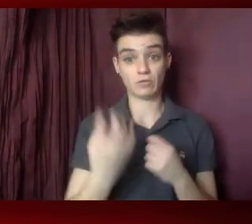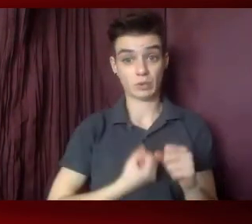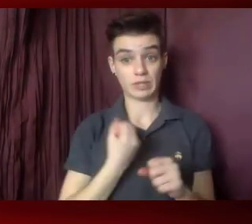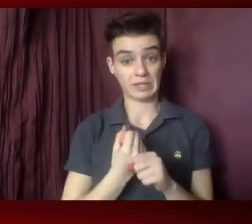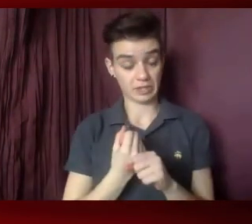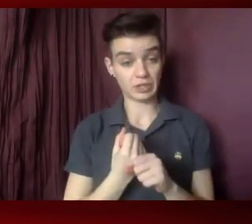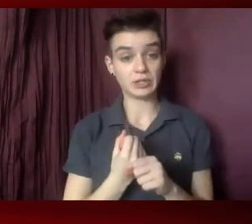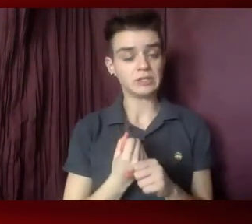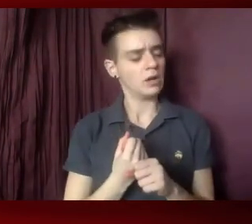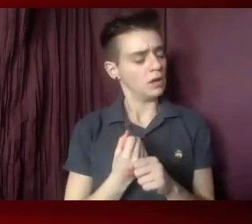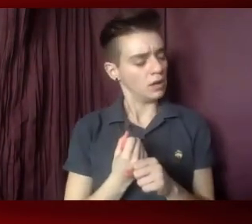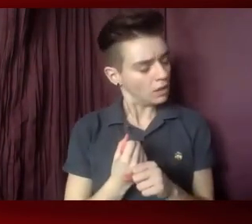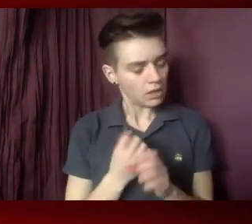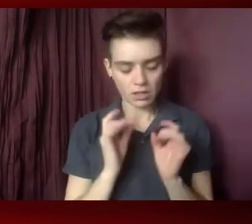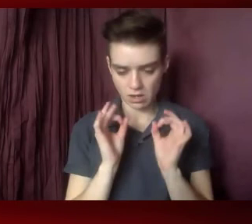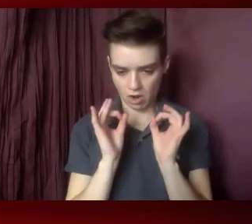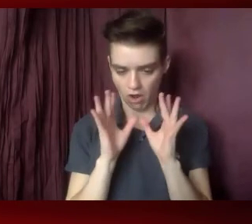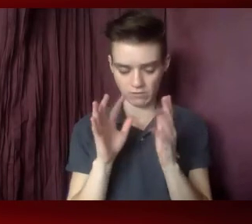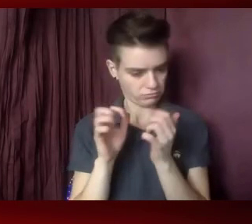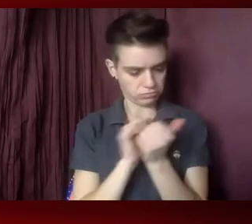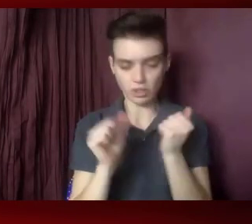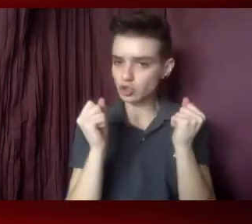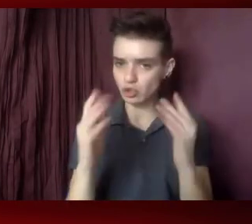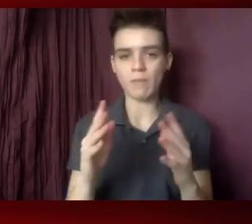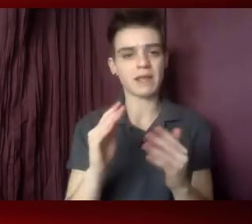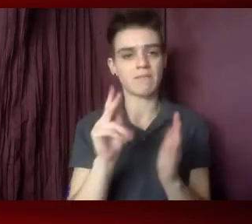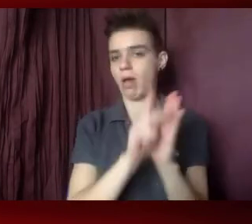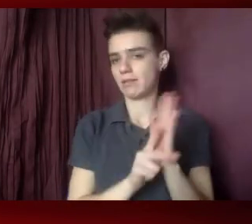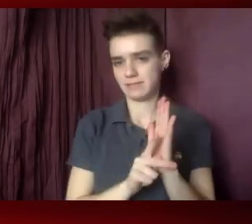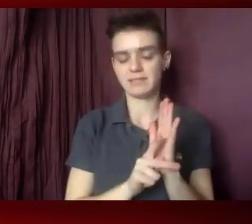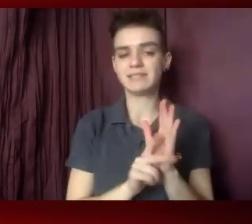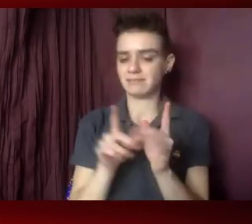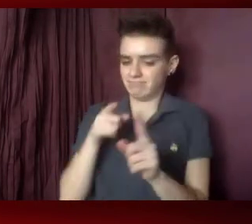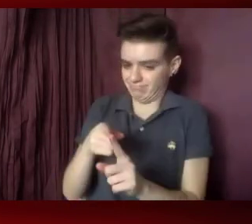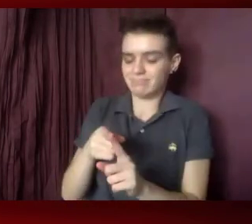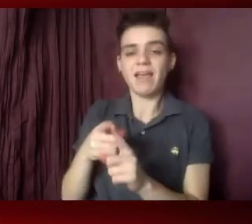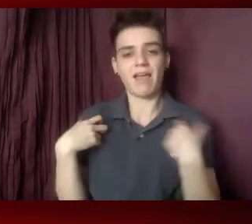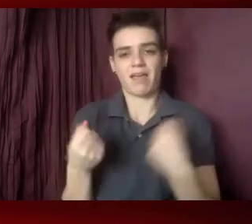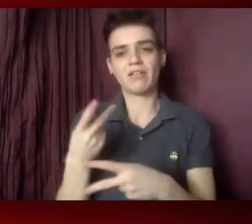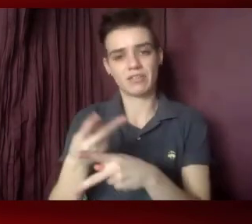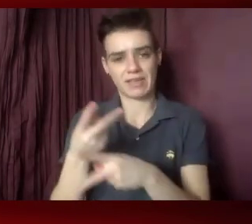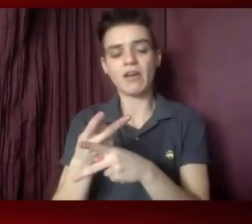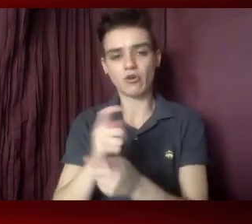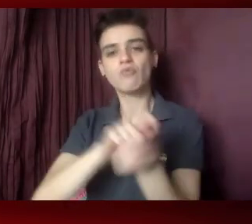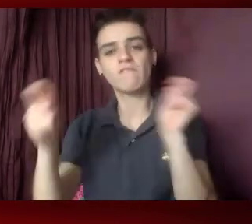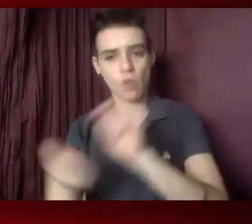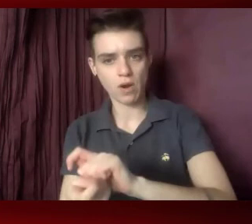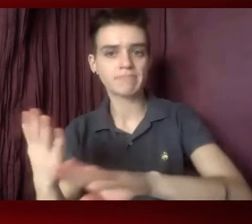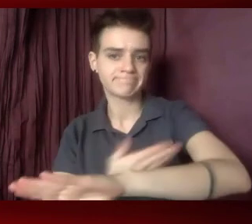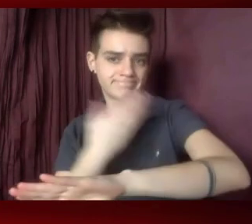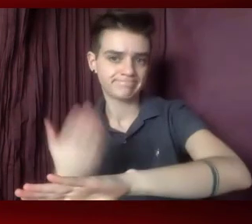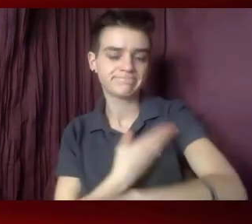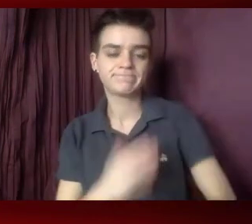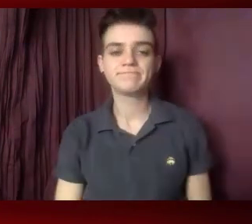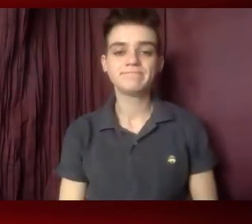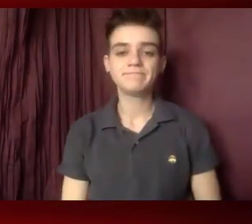attack on so many progressive policies and specifically on health care reform. These attacks have